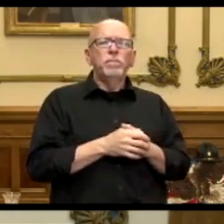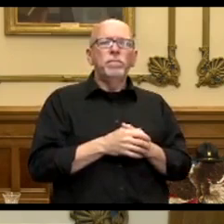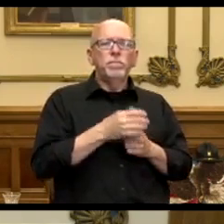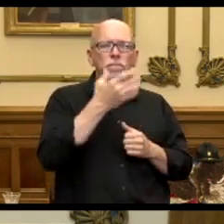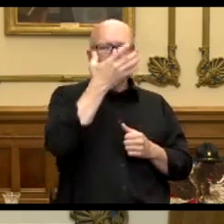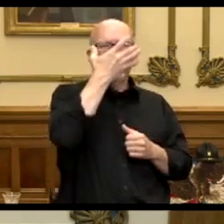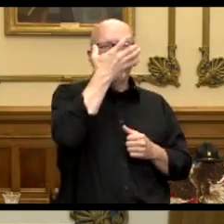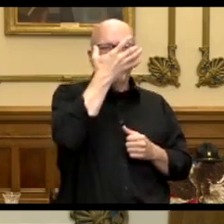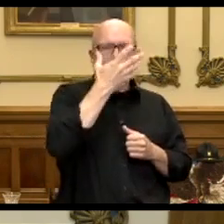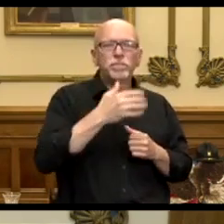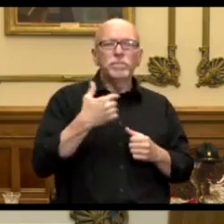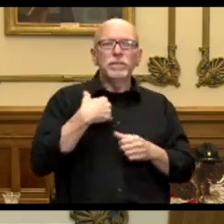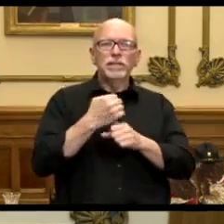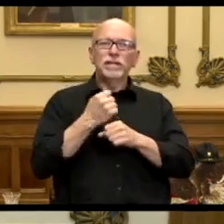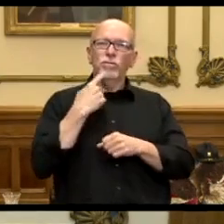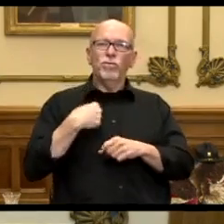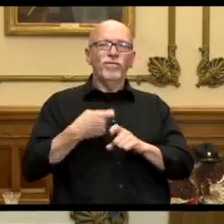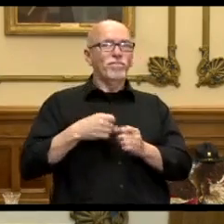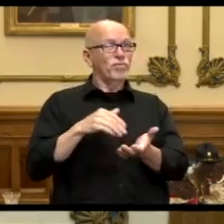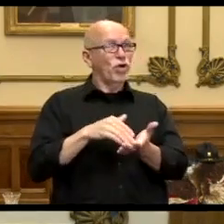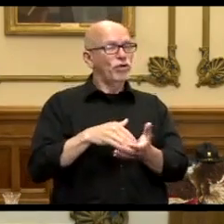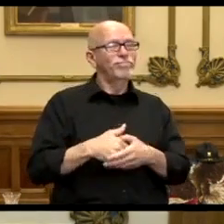I take my orders from a physician.